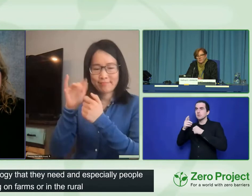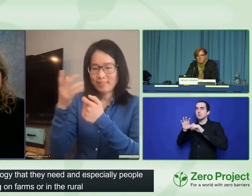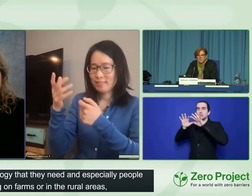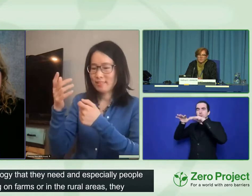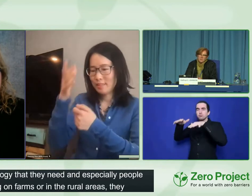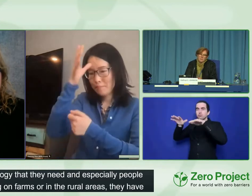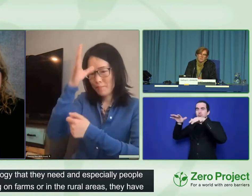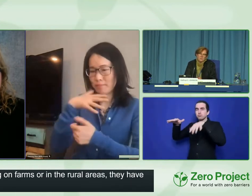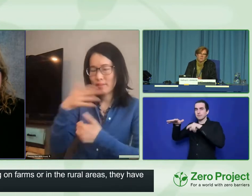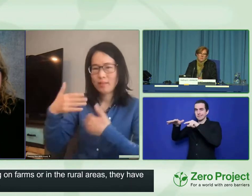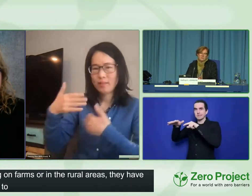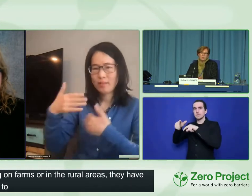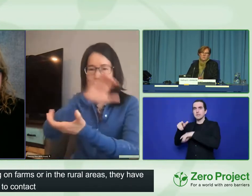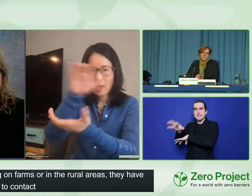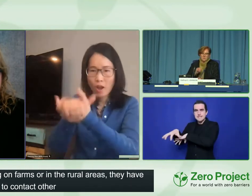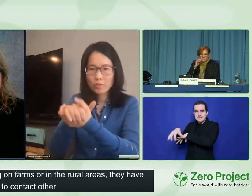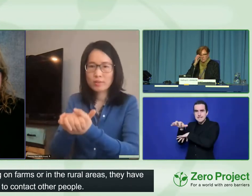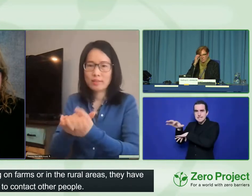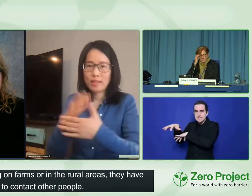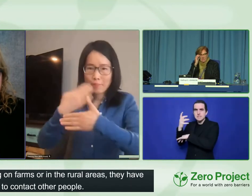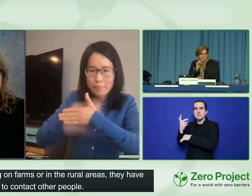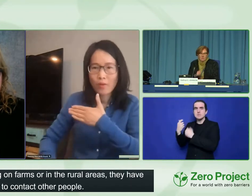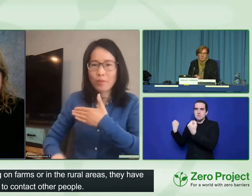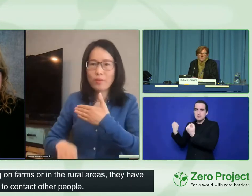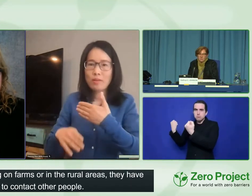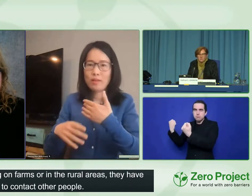So we don't really know how to reach them.